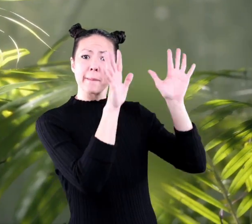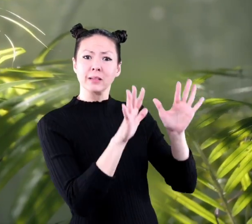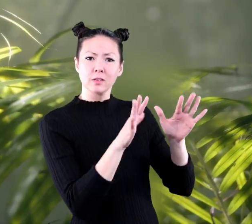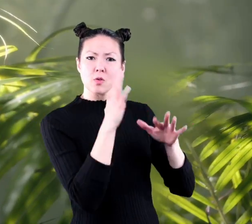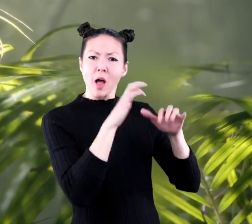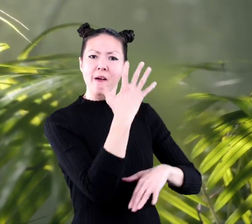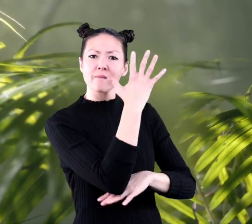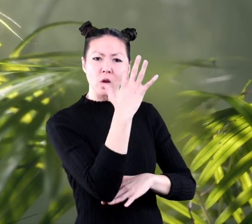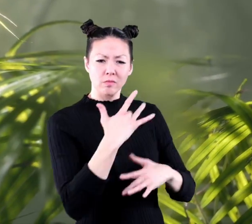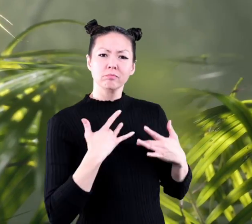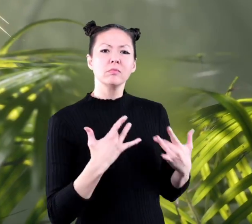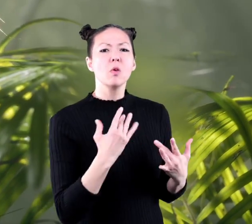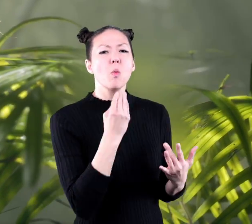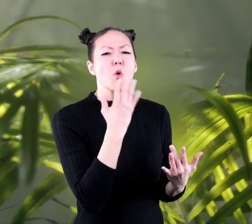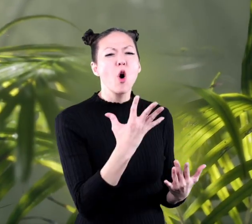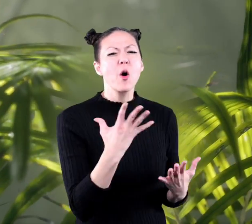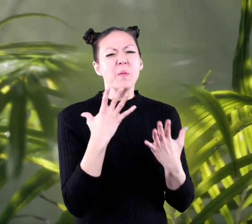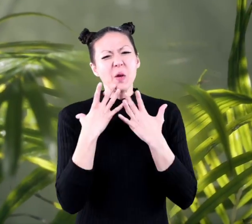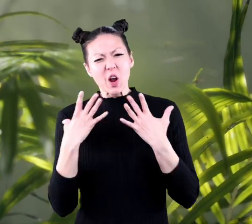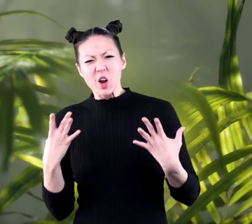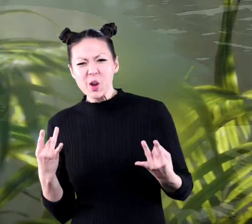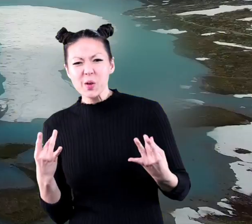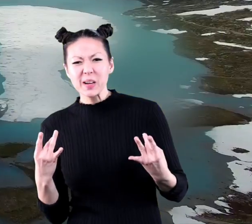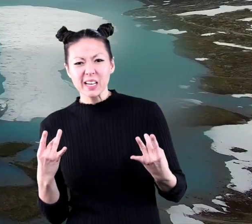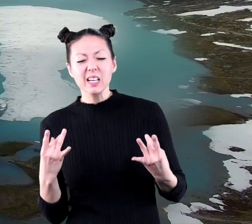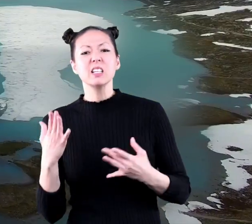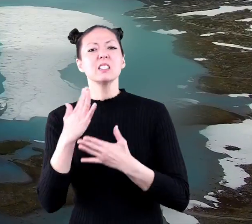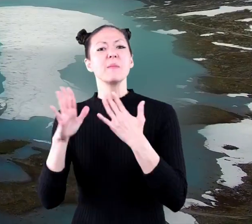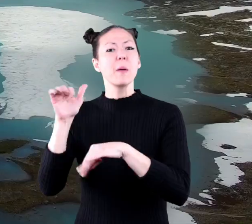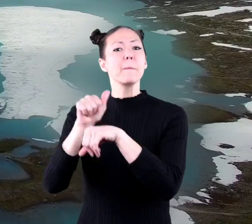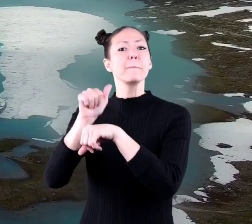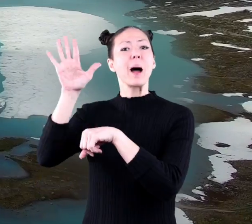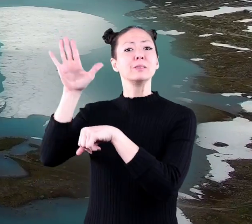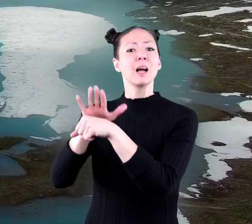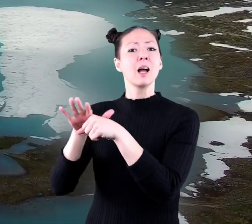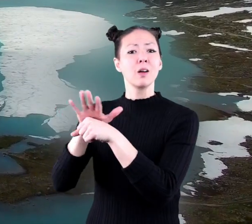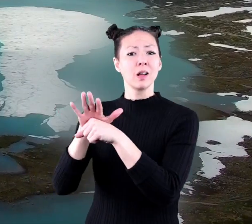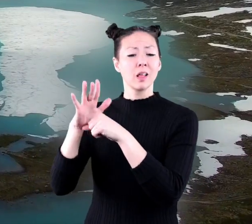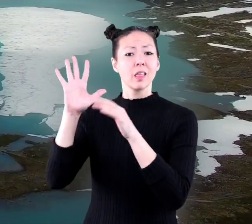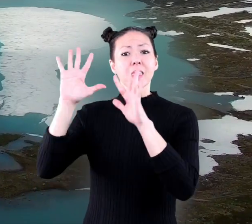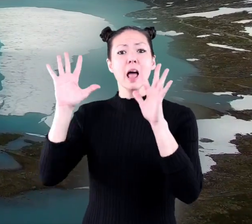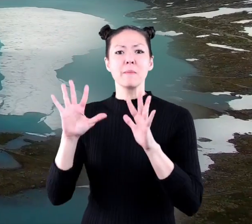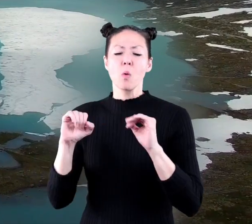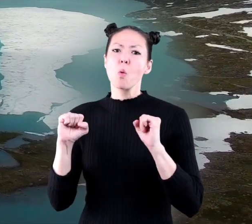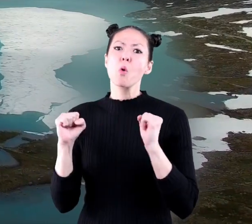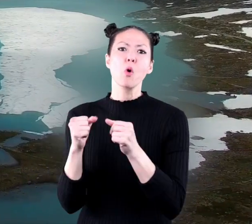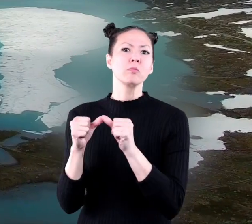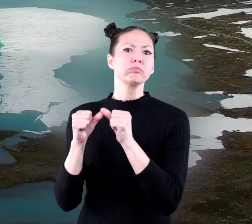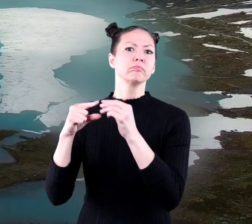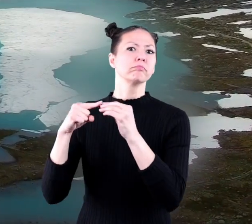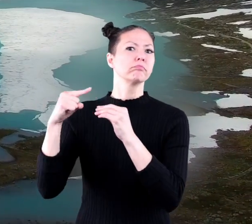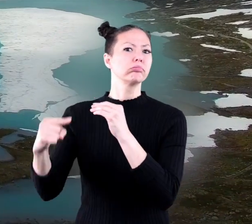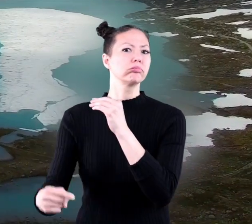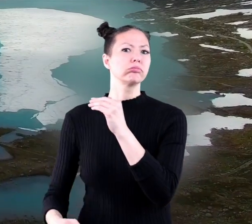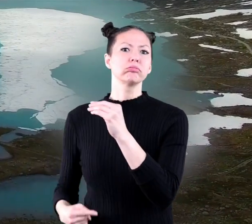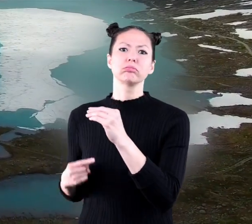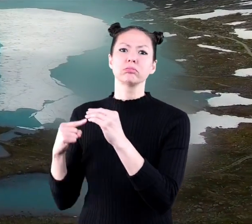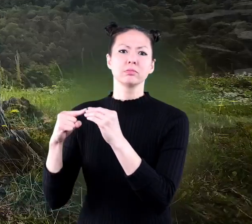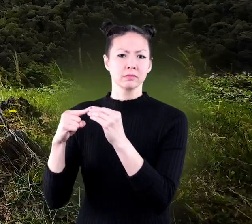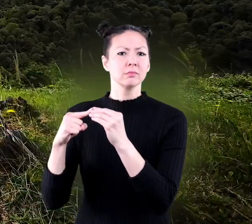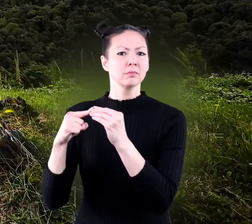in a rainforest is warm and humid. And in some mountain areas, the climate is cold all year long.